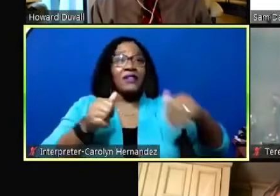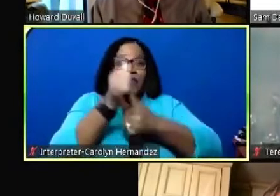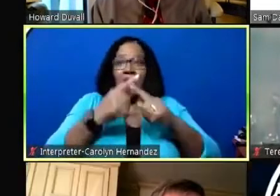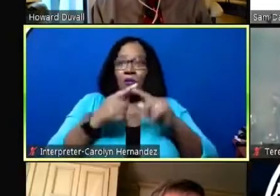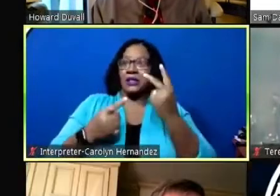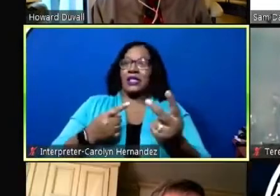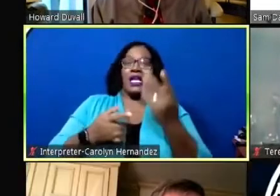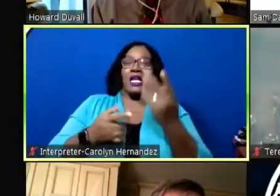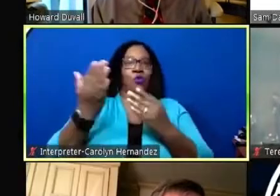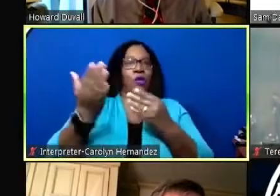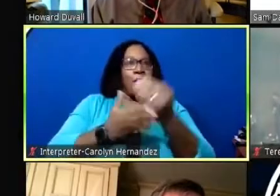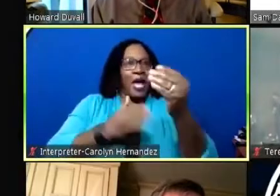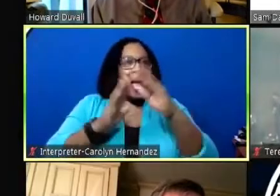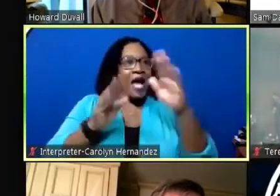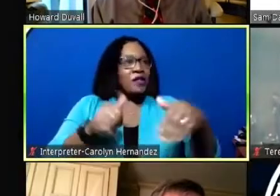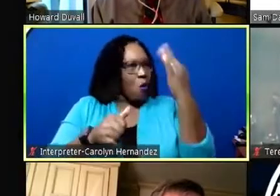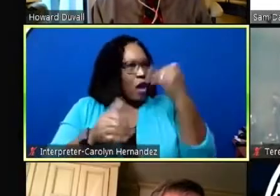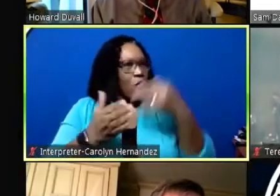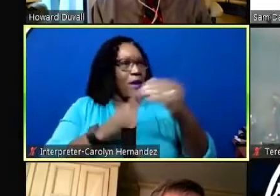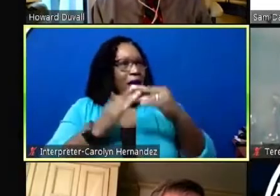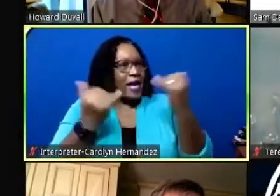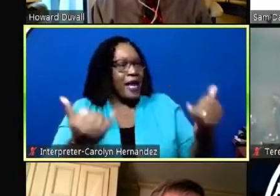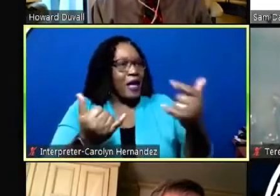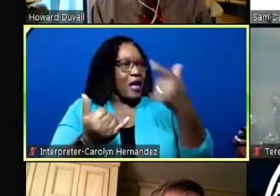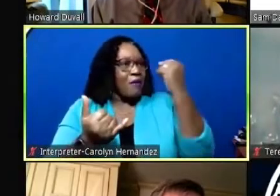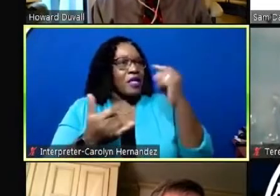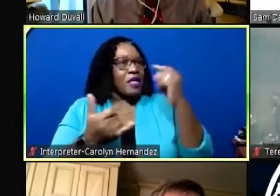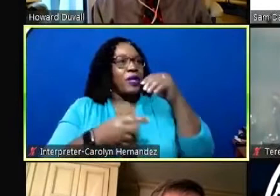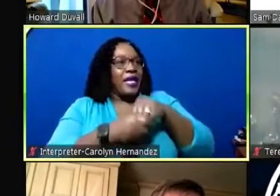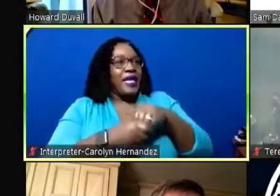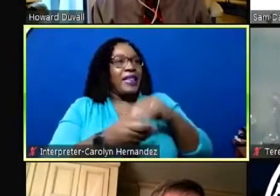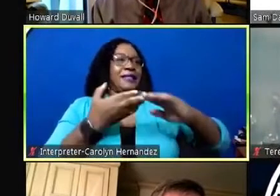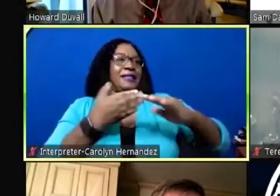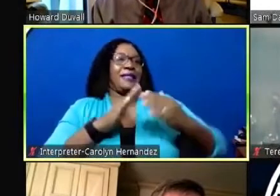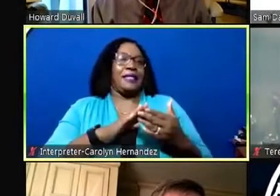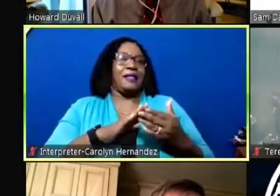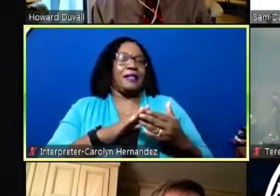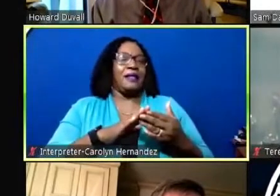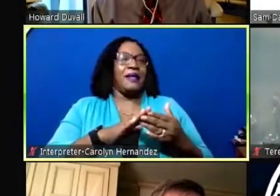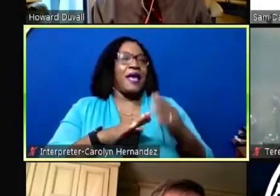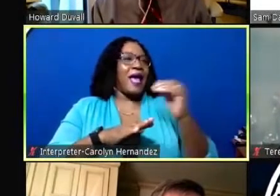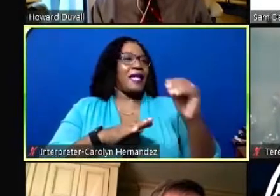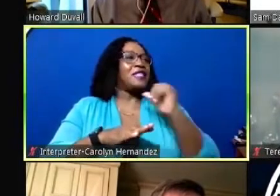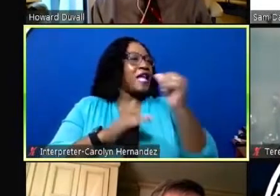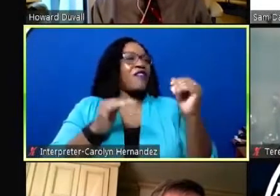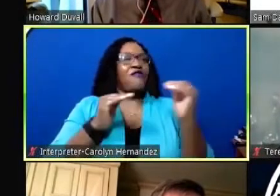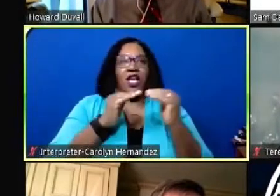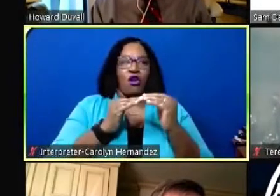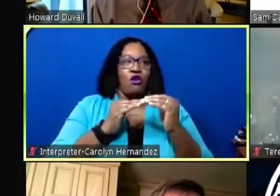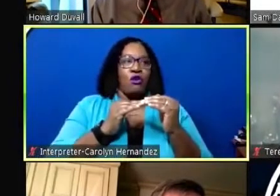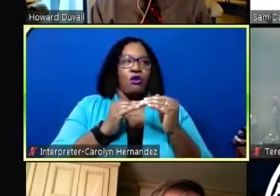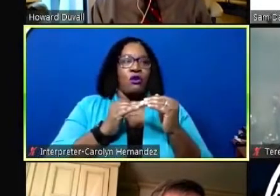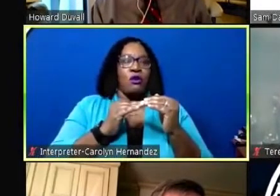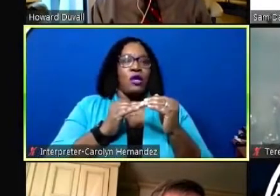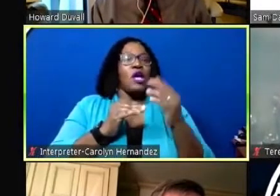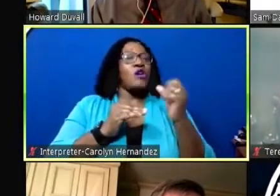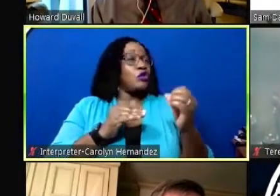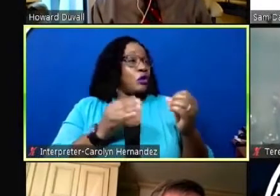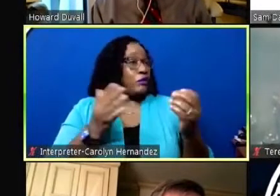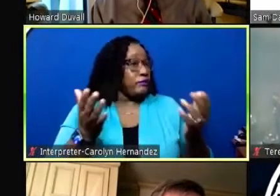around somebody want to buy a house why you want to buy it now because we are in this city and it's not fair so